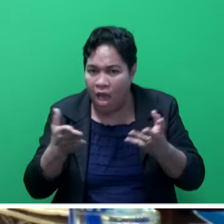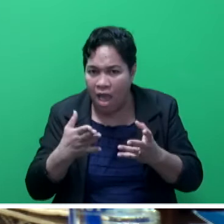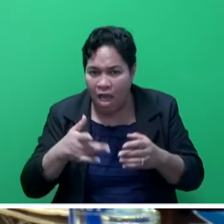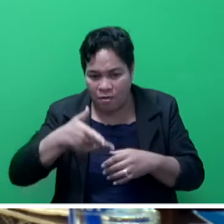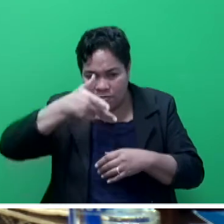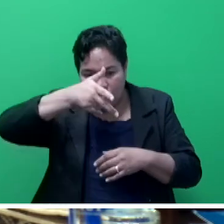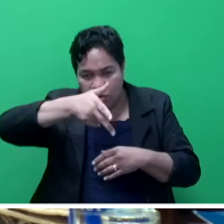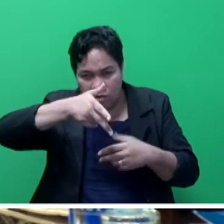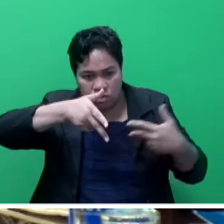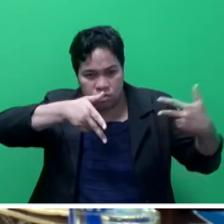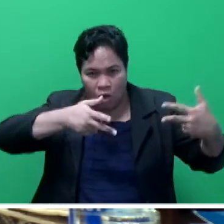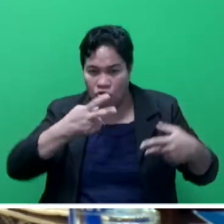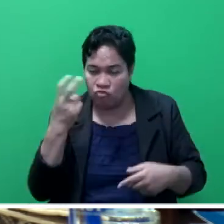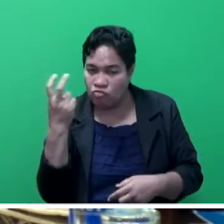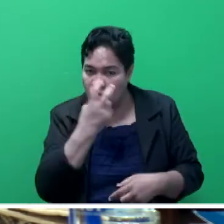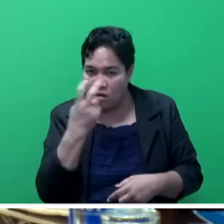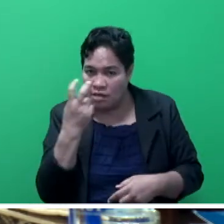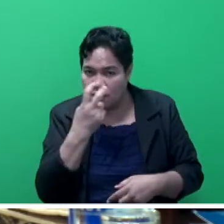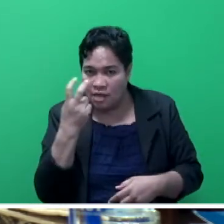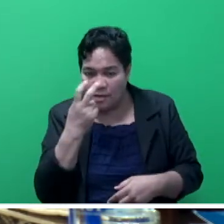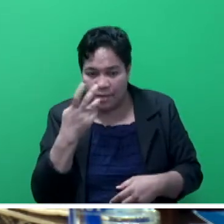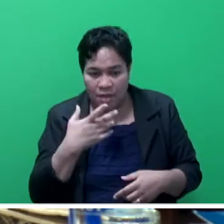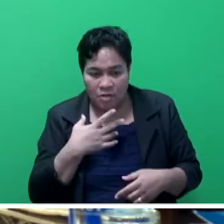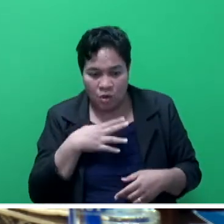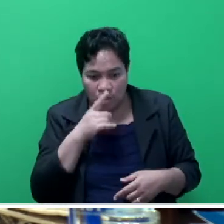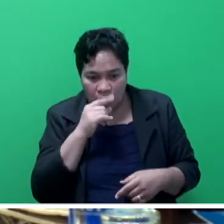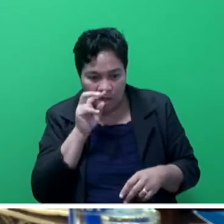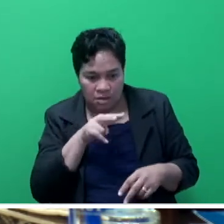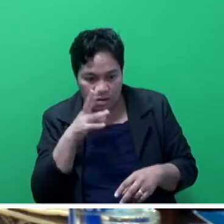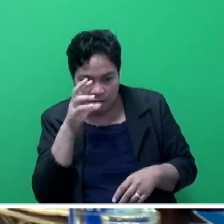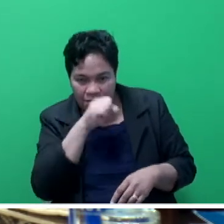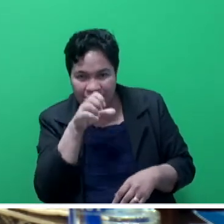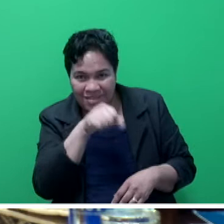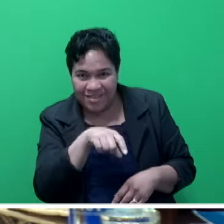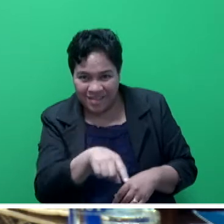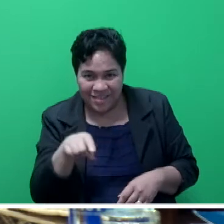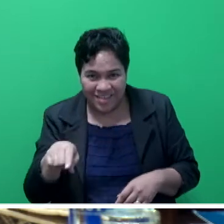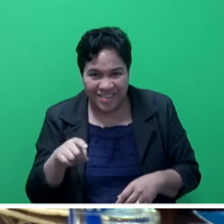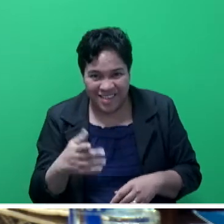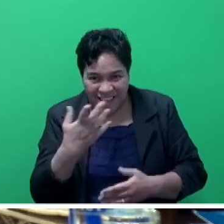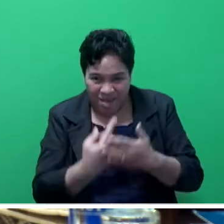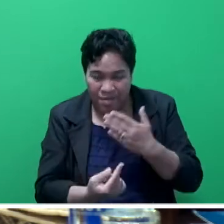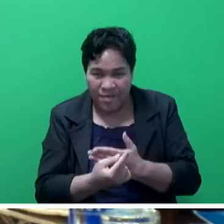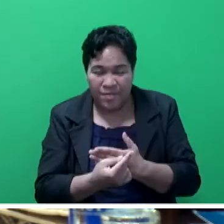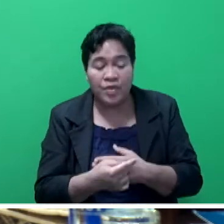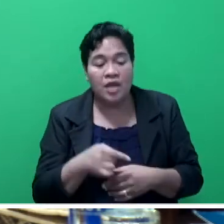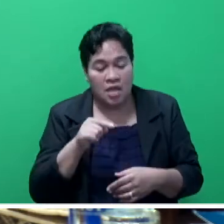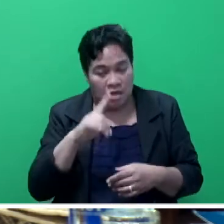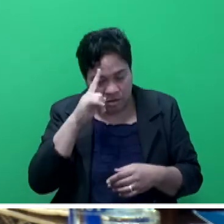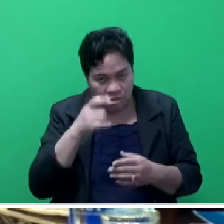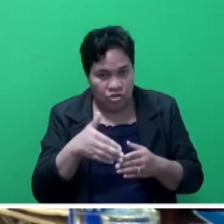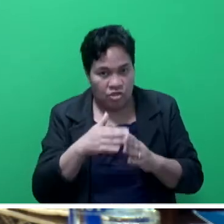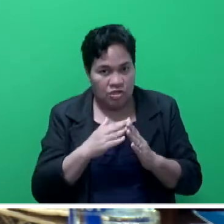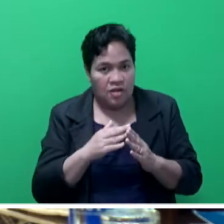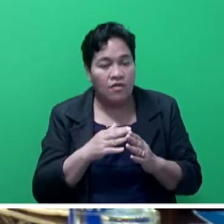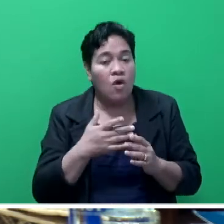installation and monitoring of live feed. I would like to reiterate that this initiative has been undertaken